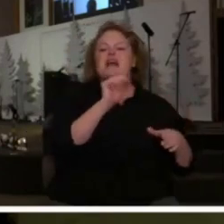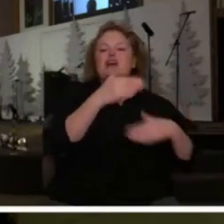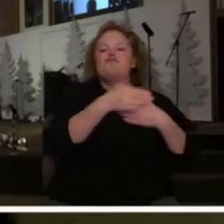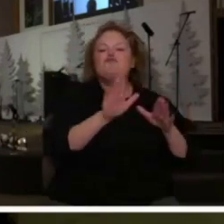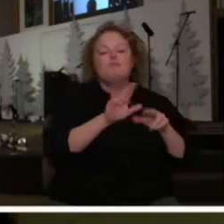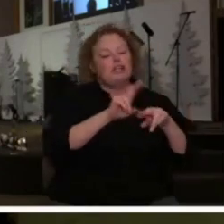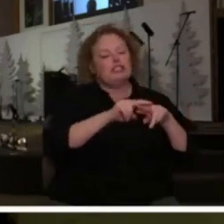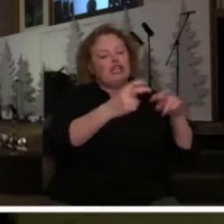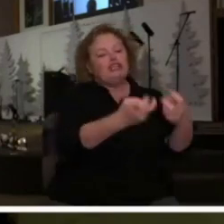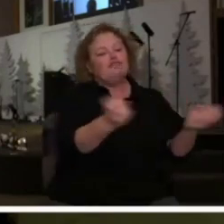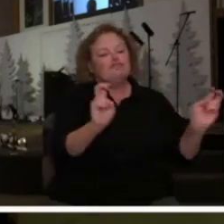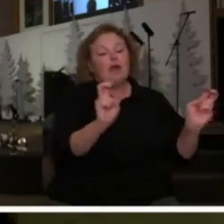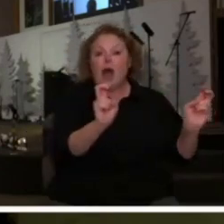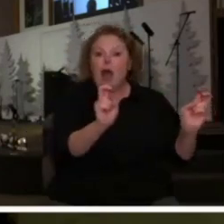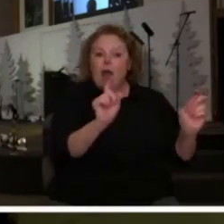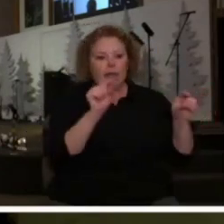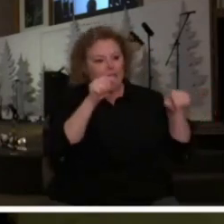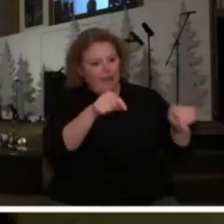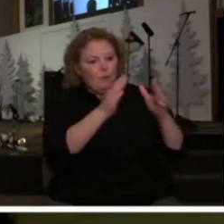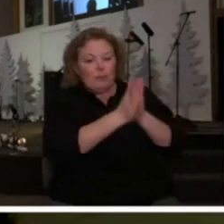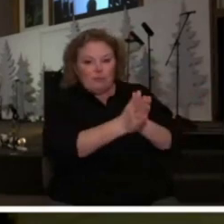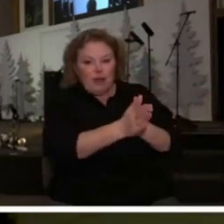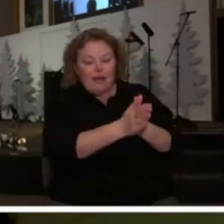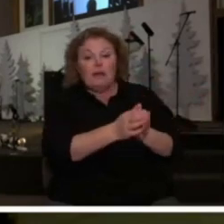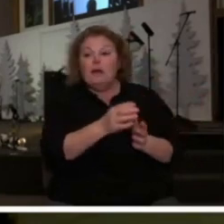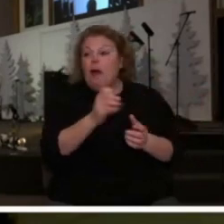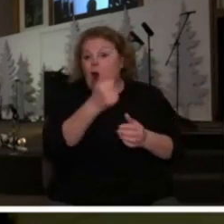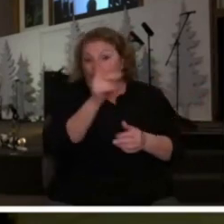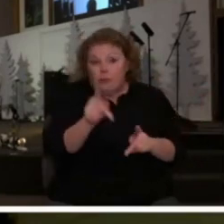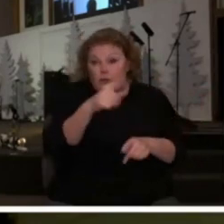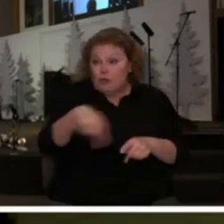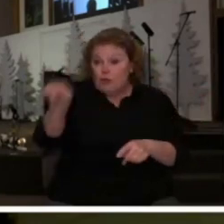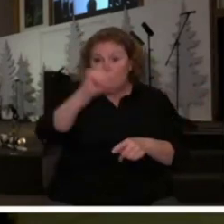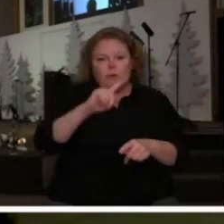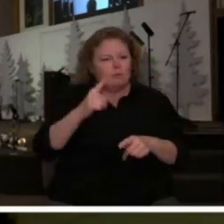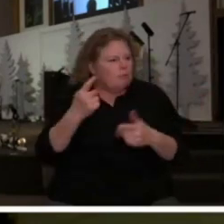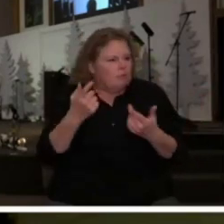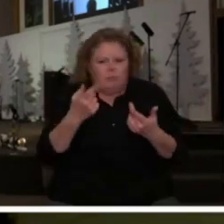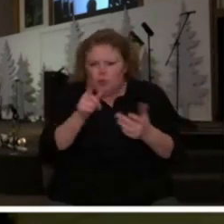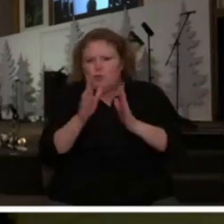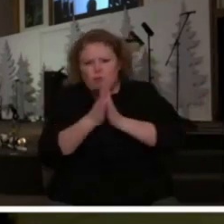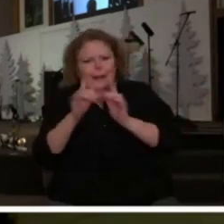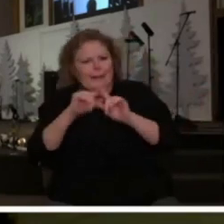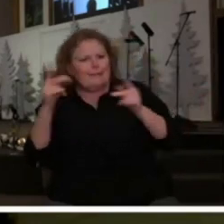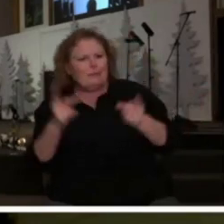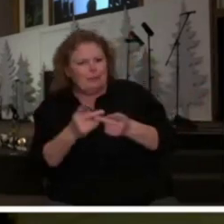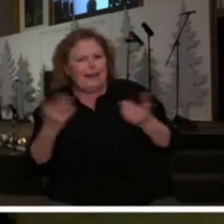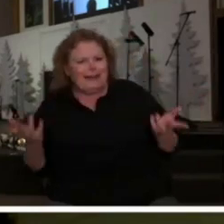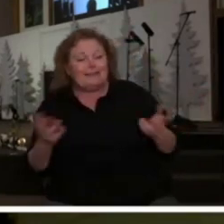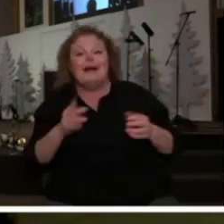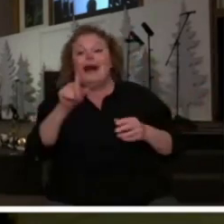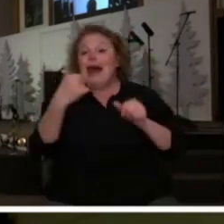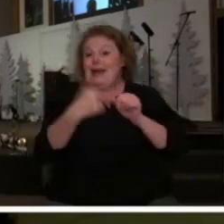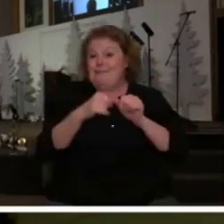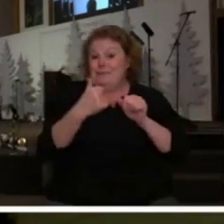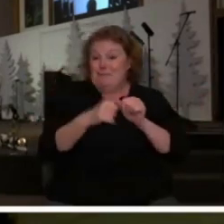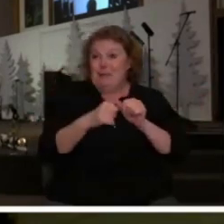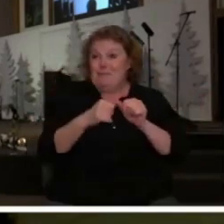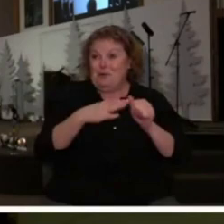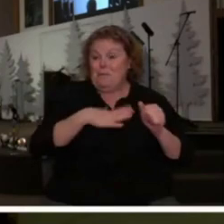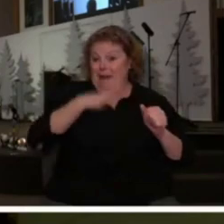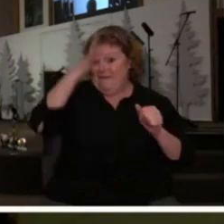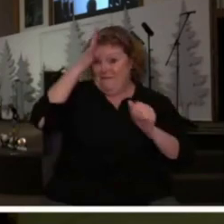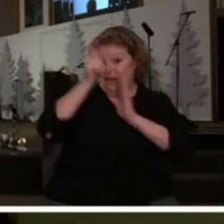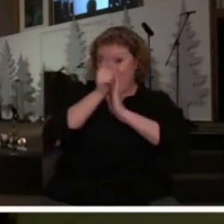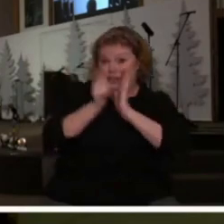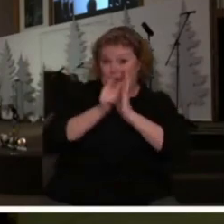becomes our altar. For others of you, there's different places that you pray. I remember well working with my father-in